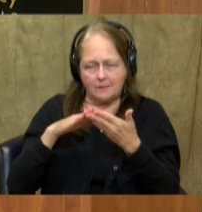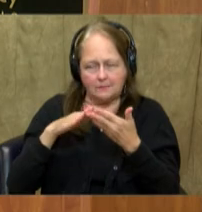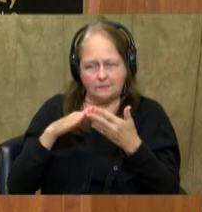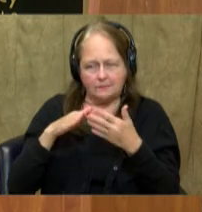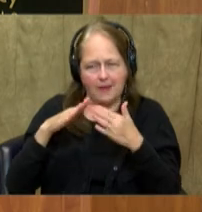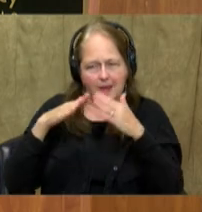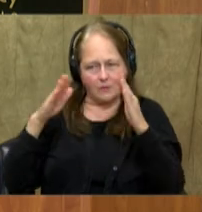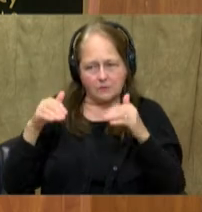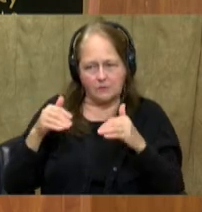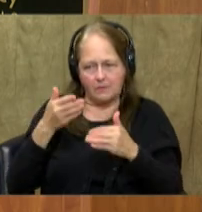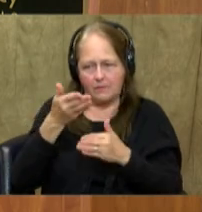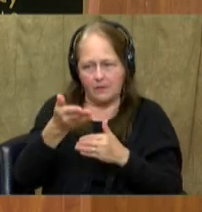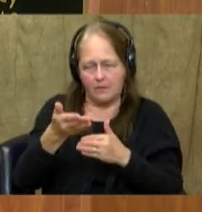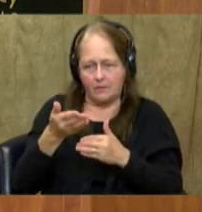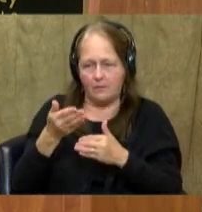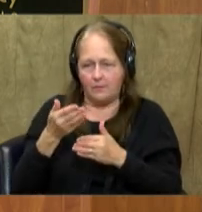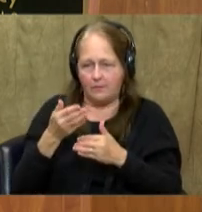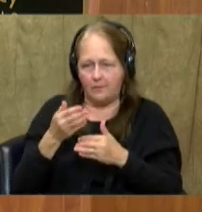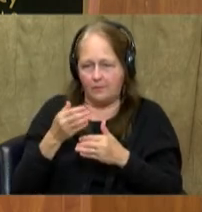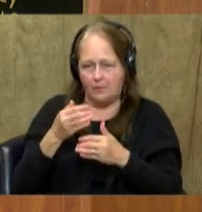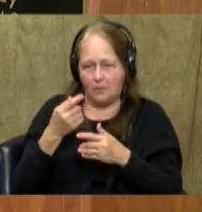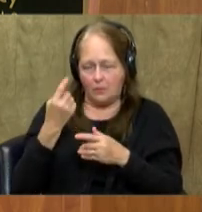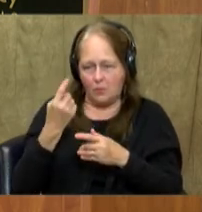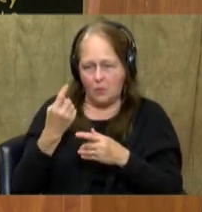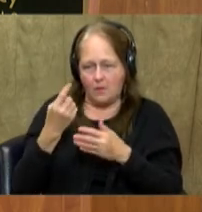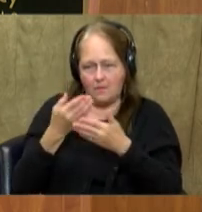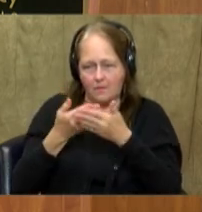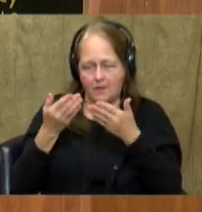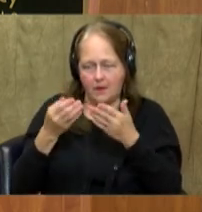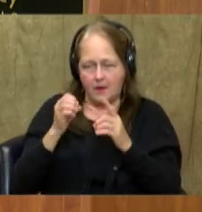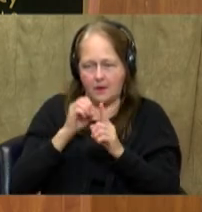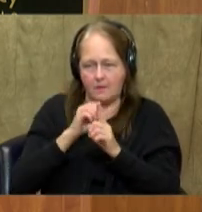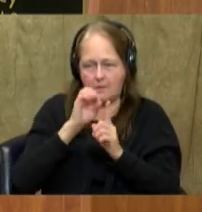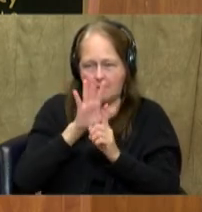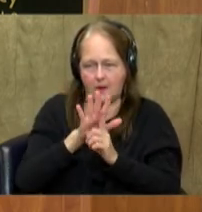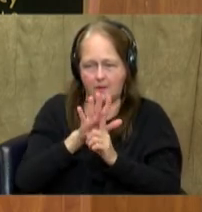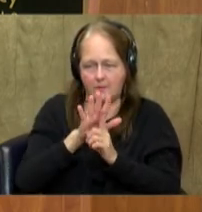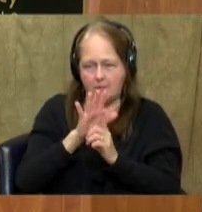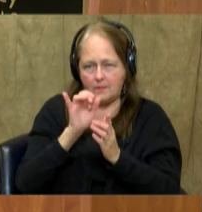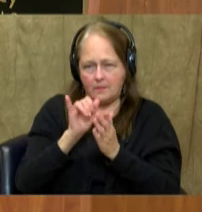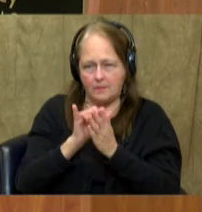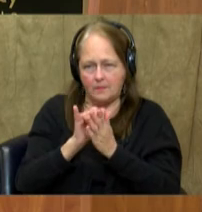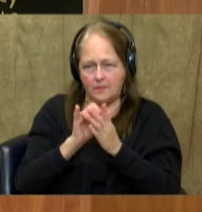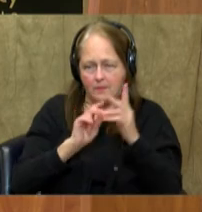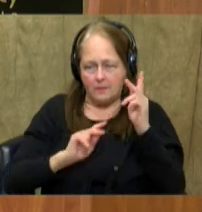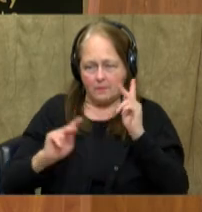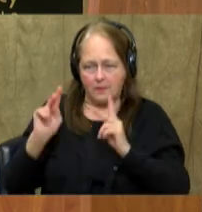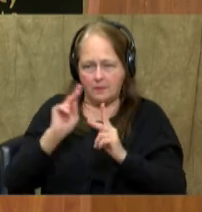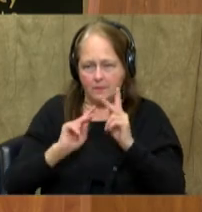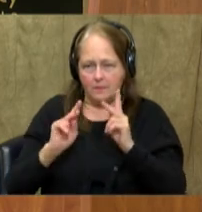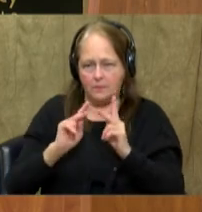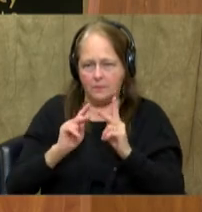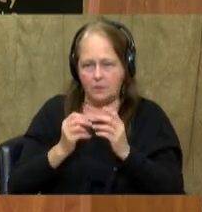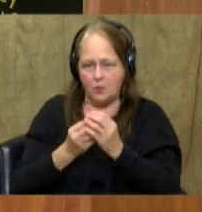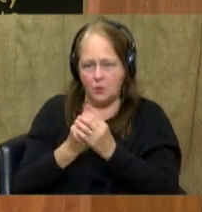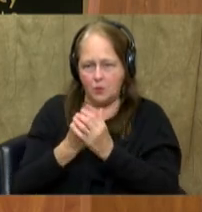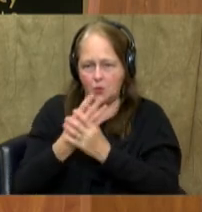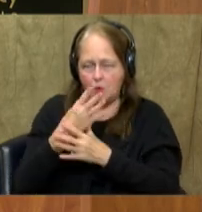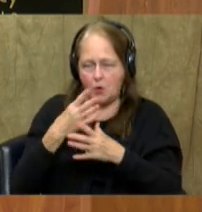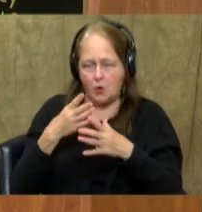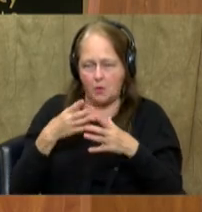So just tracing just one impact of dense urbanization, we can take a look at how that impacts people, is a growing